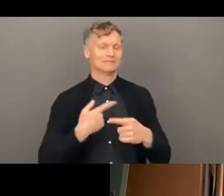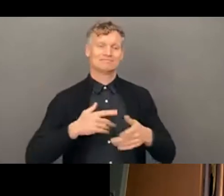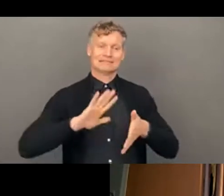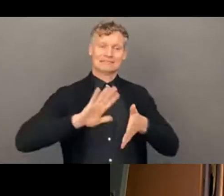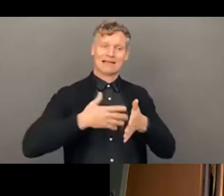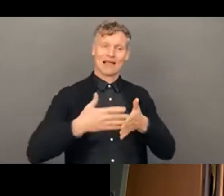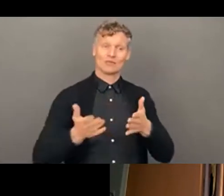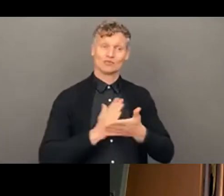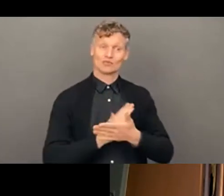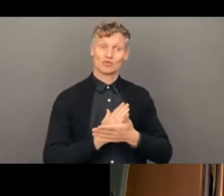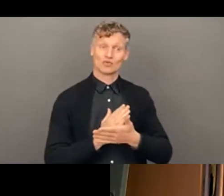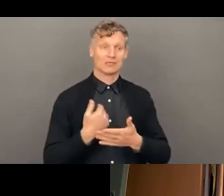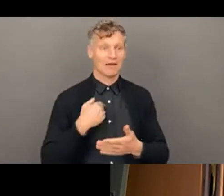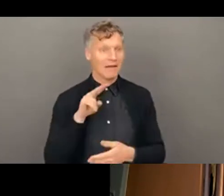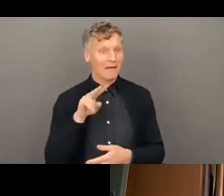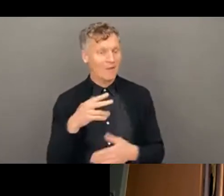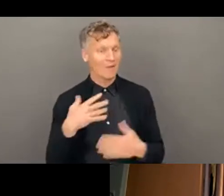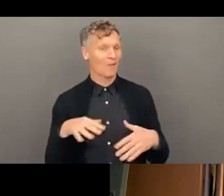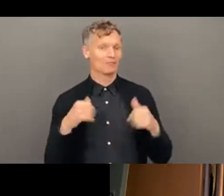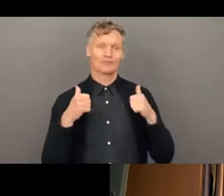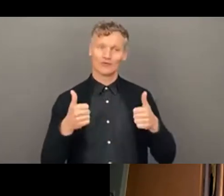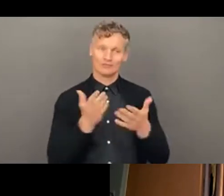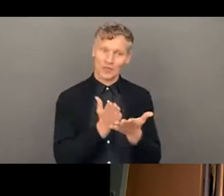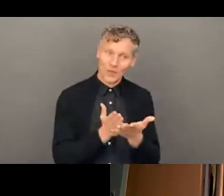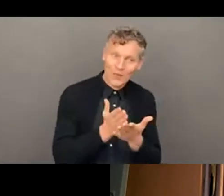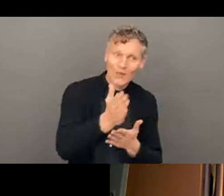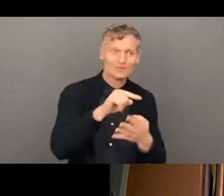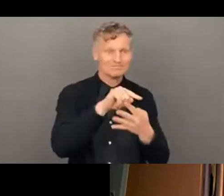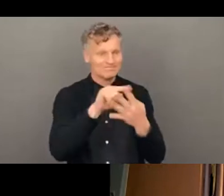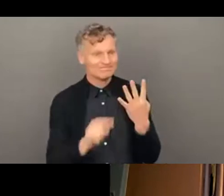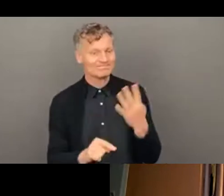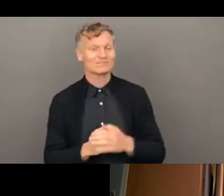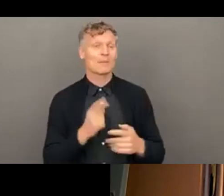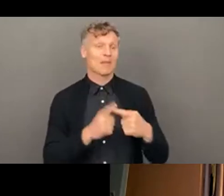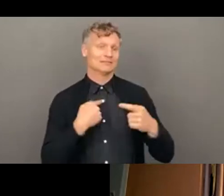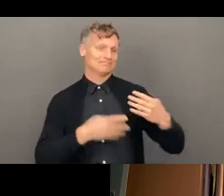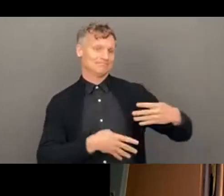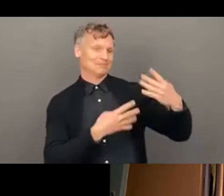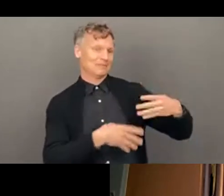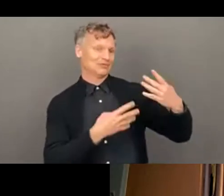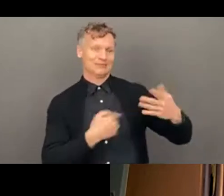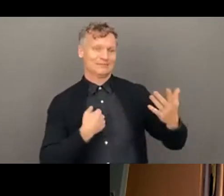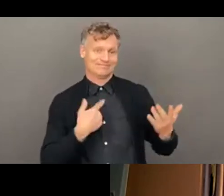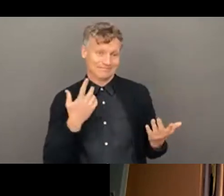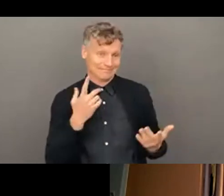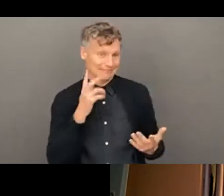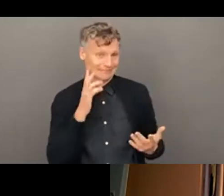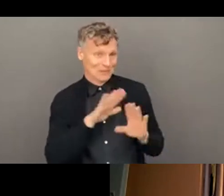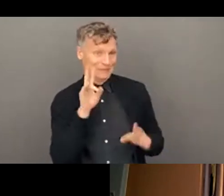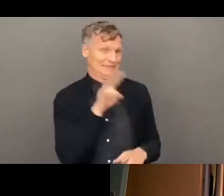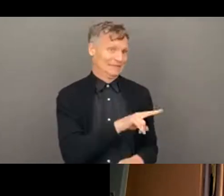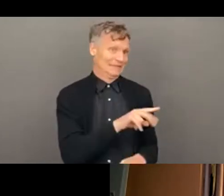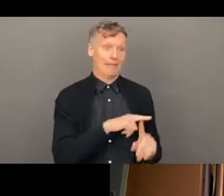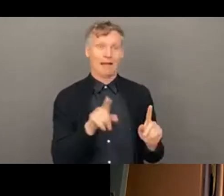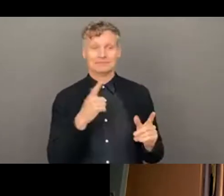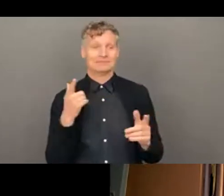I have found extremely impressive. all the way through this and the captioners who of course I, I don't get to see, but they're, somewhere